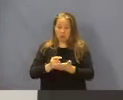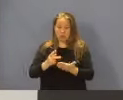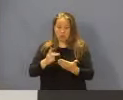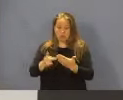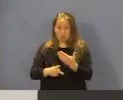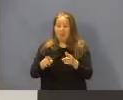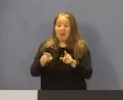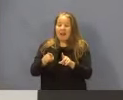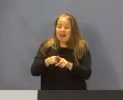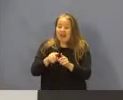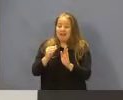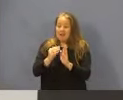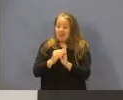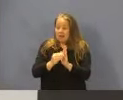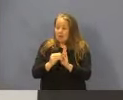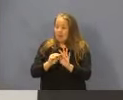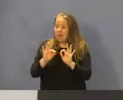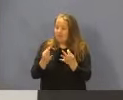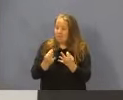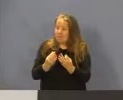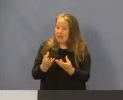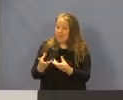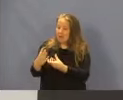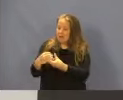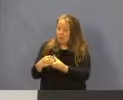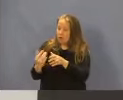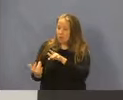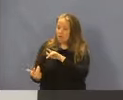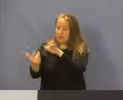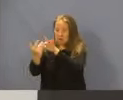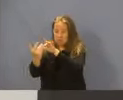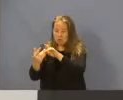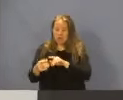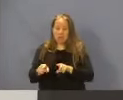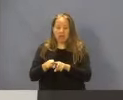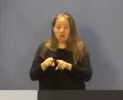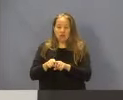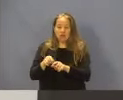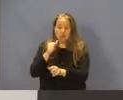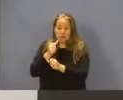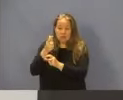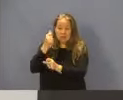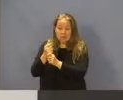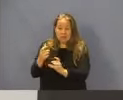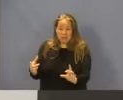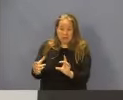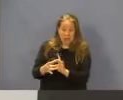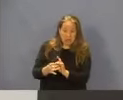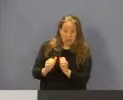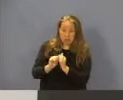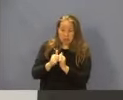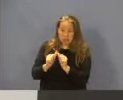and document family involvement and outreach, as well as how sibling connections are maintained.